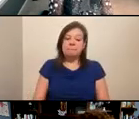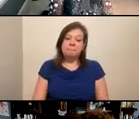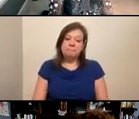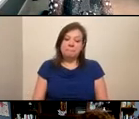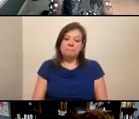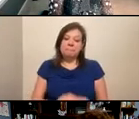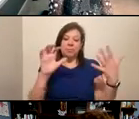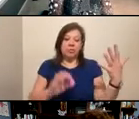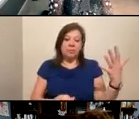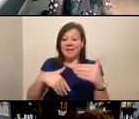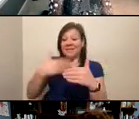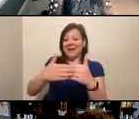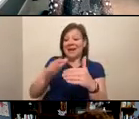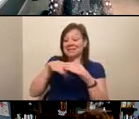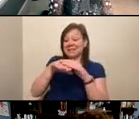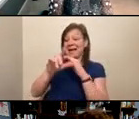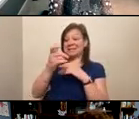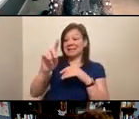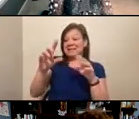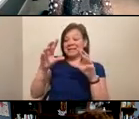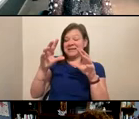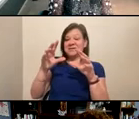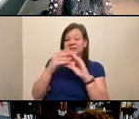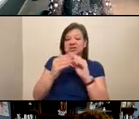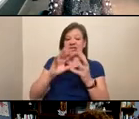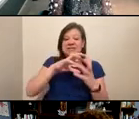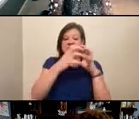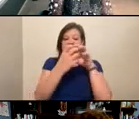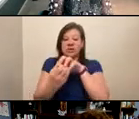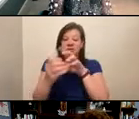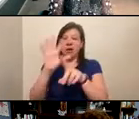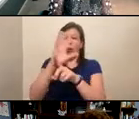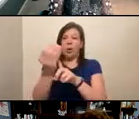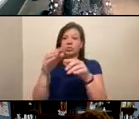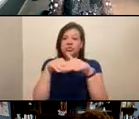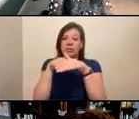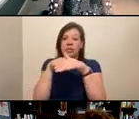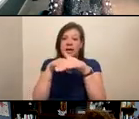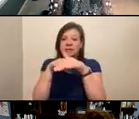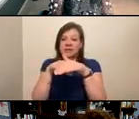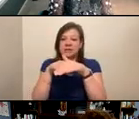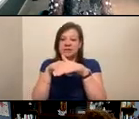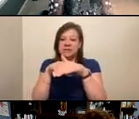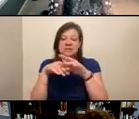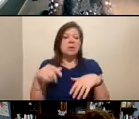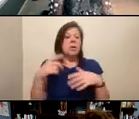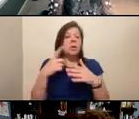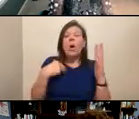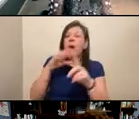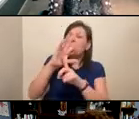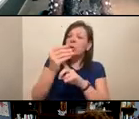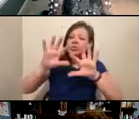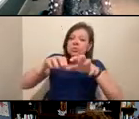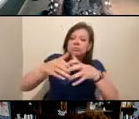The next Access LEAD session is Intersectionality and Cultural Access. What should cultural organizations be thinking about?